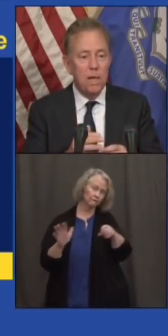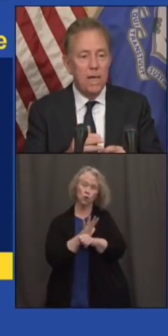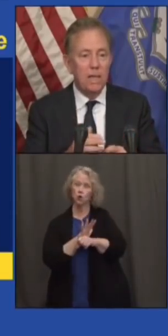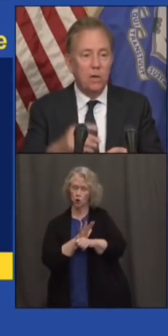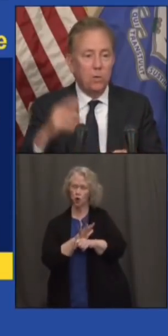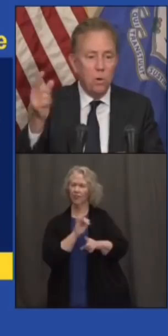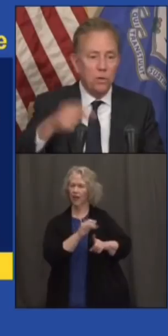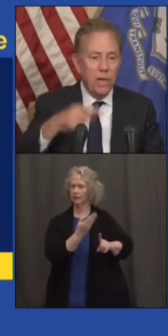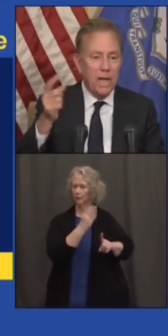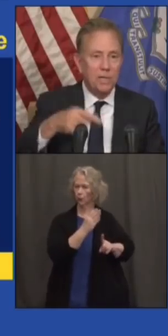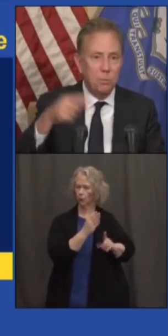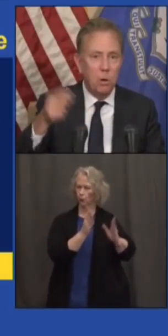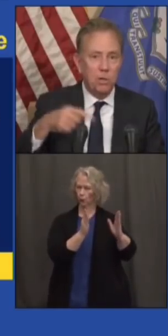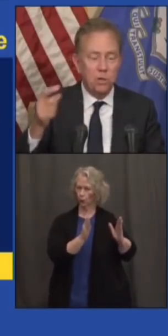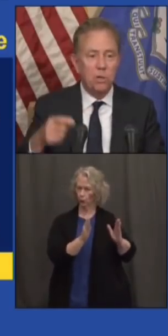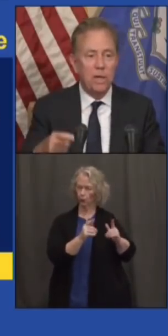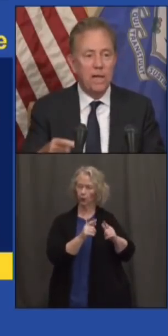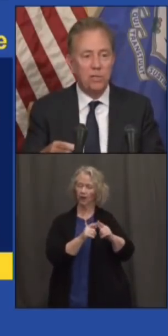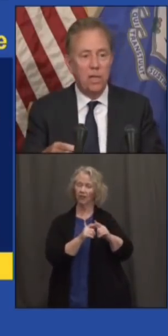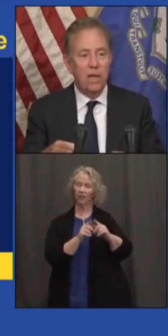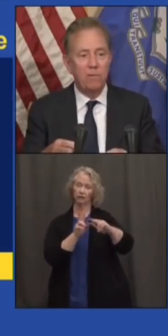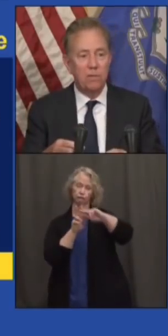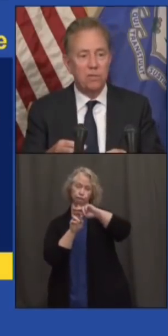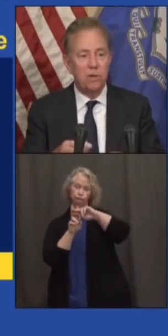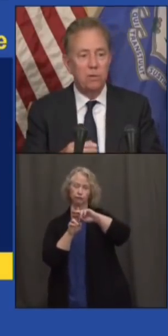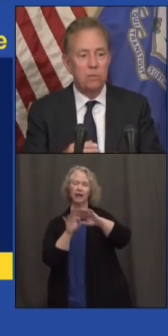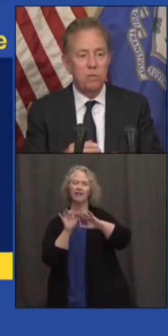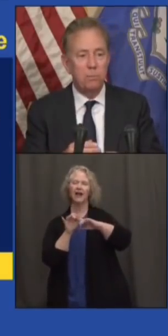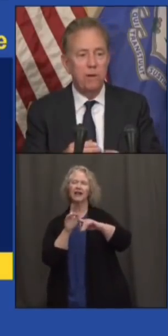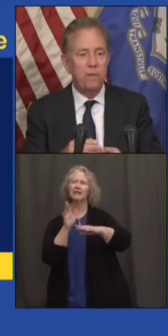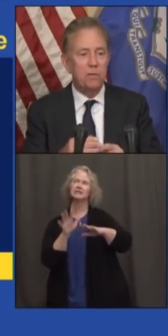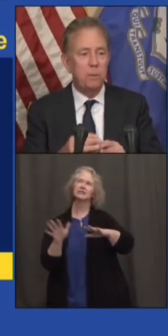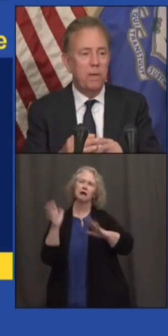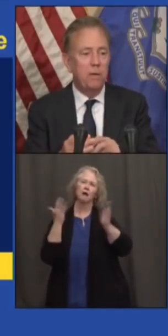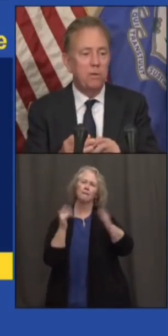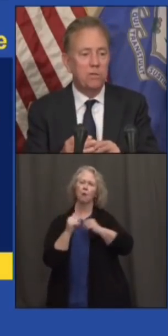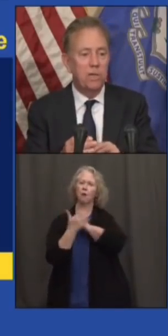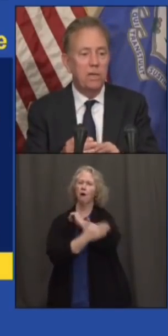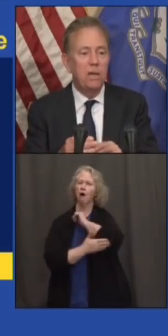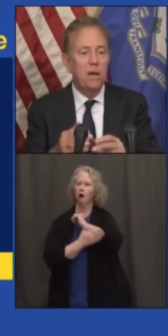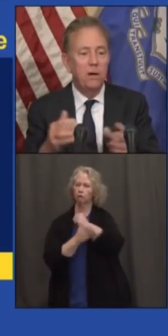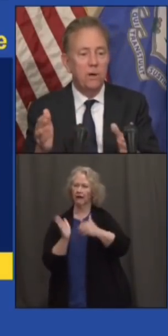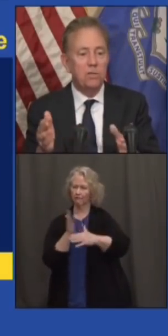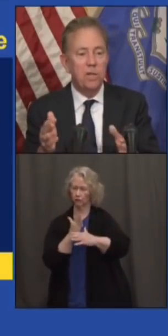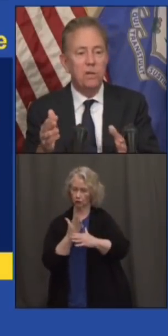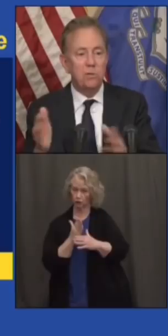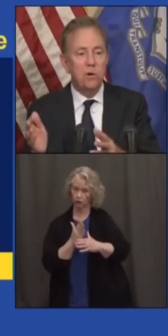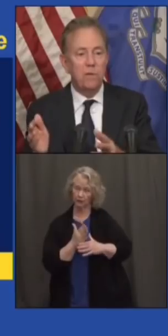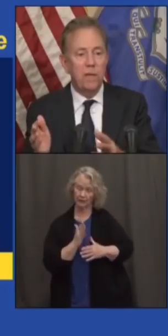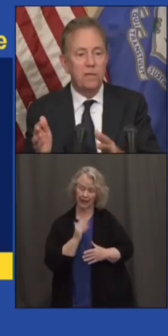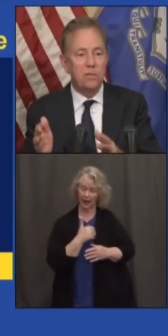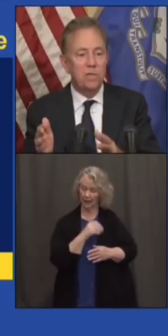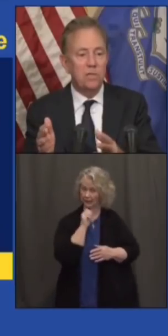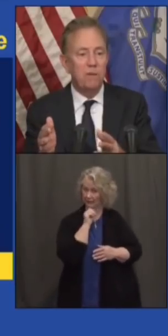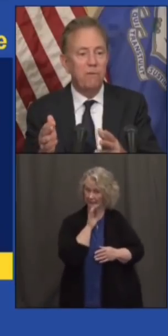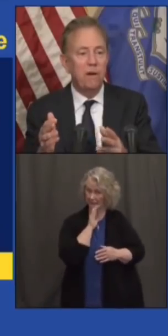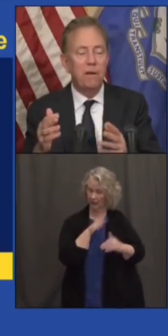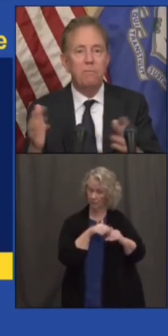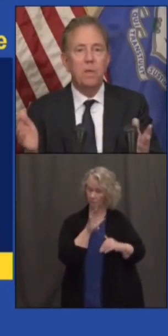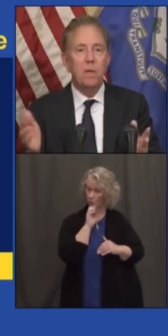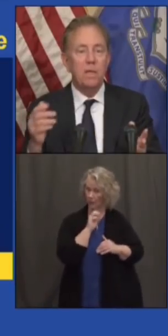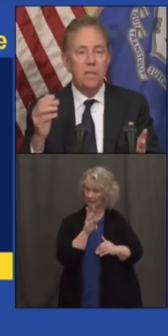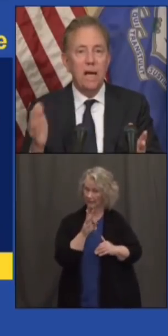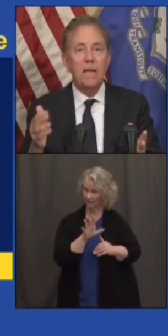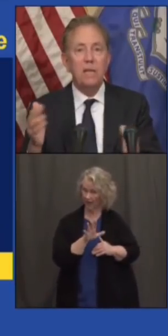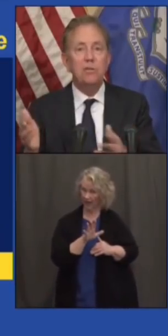and the cross-hash marks are the national average. So just briefly speaking, you can see of our seniors over the age of 65,